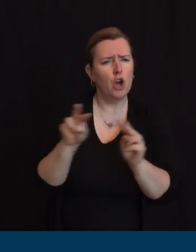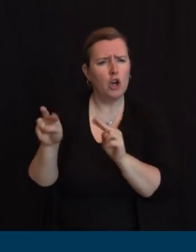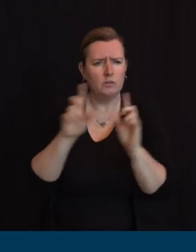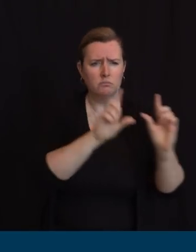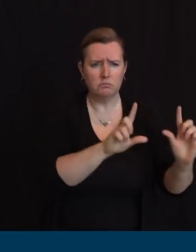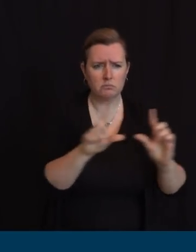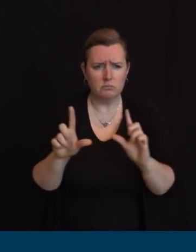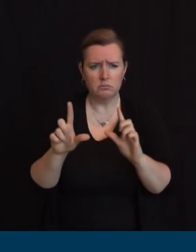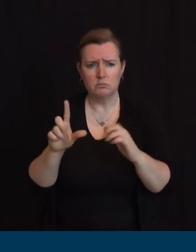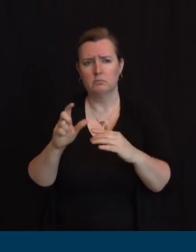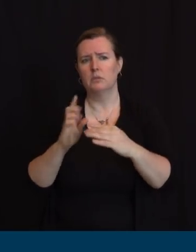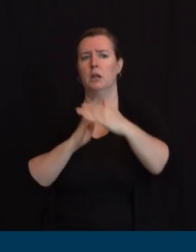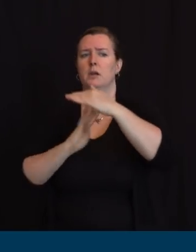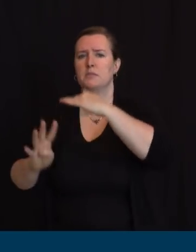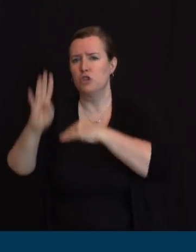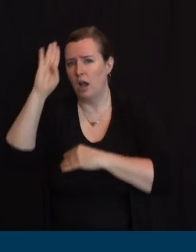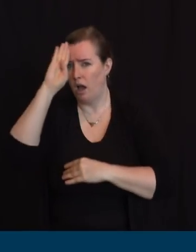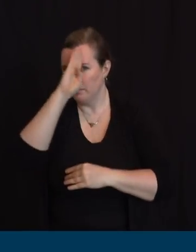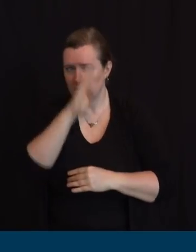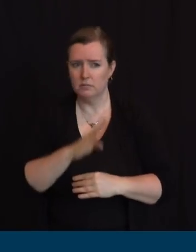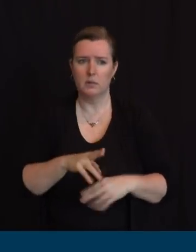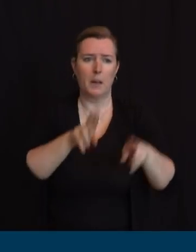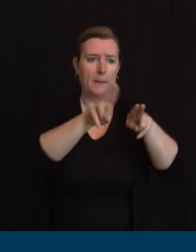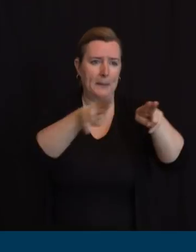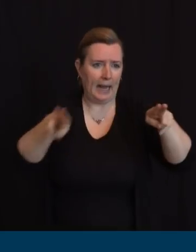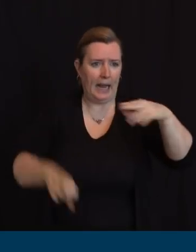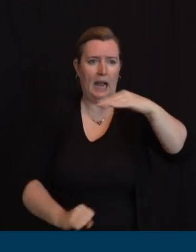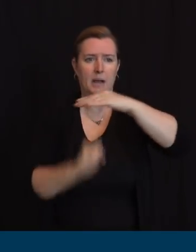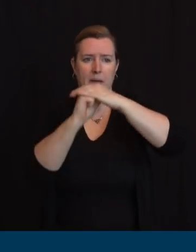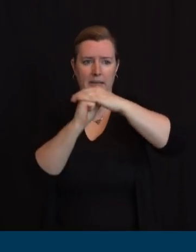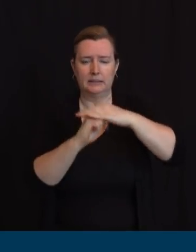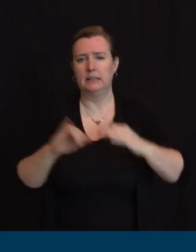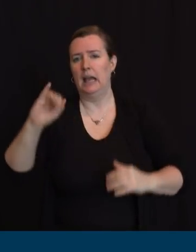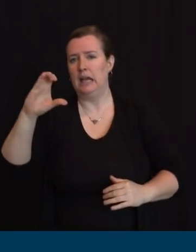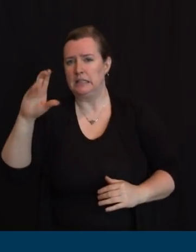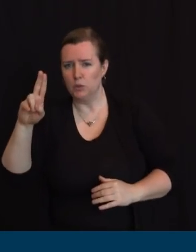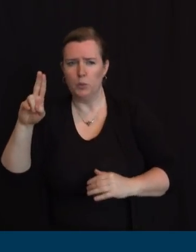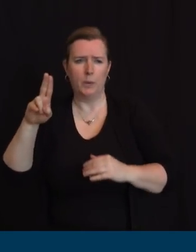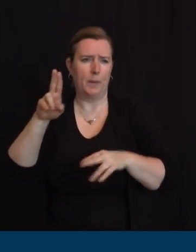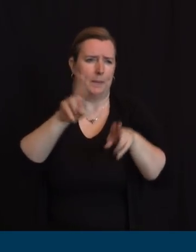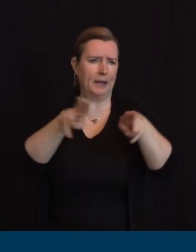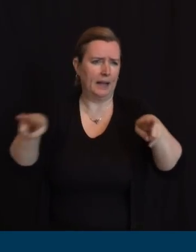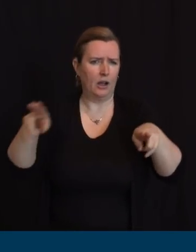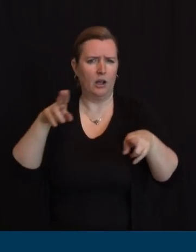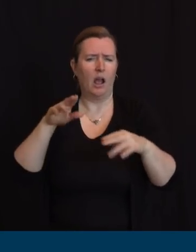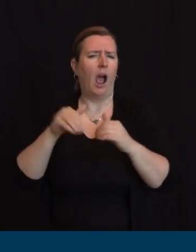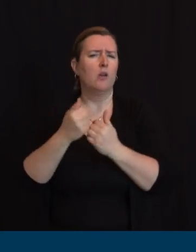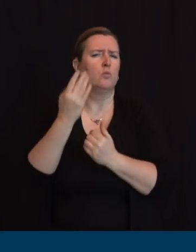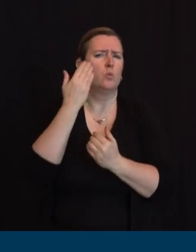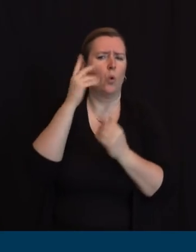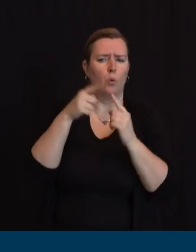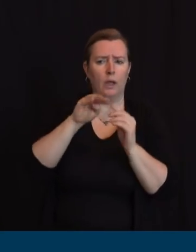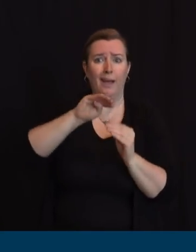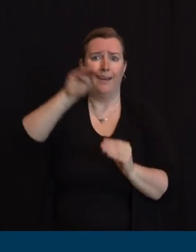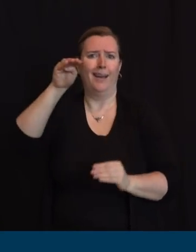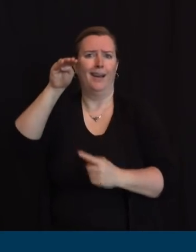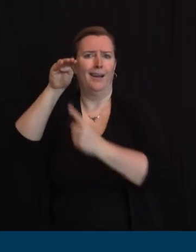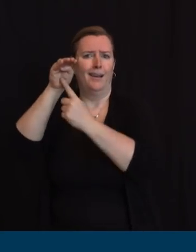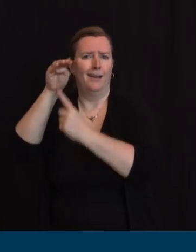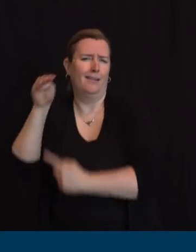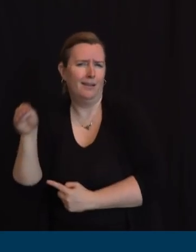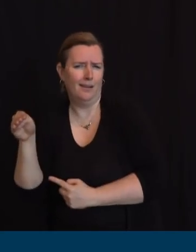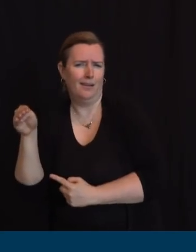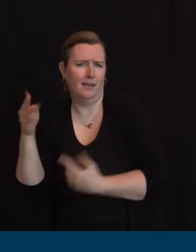and then can we get can you detail for us the picture of how you're moving supplies like